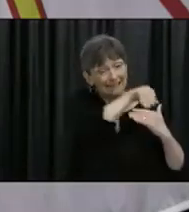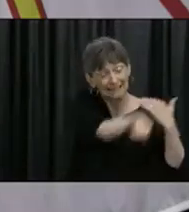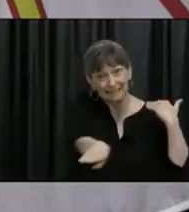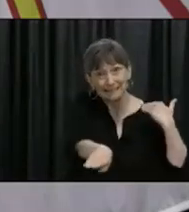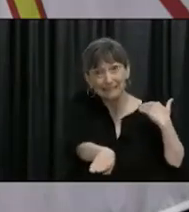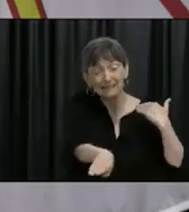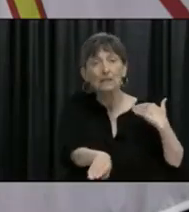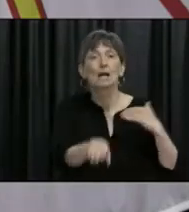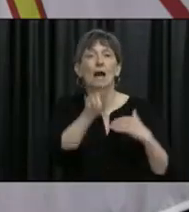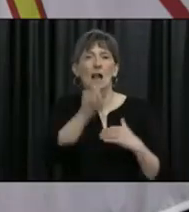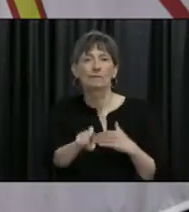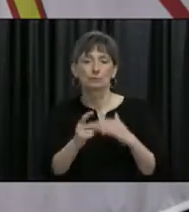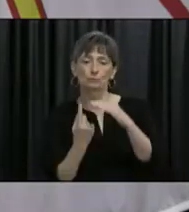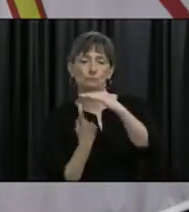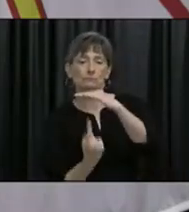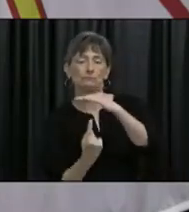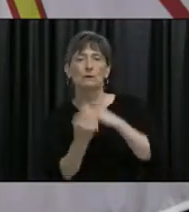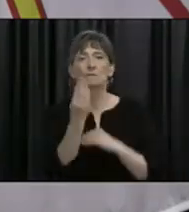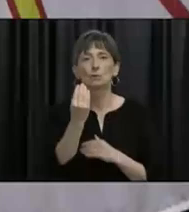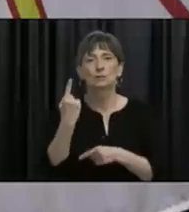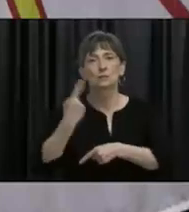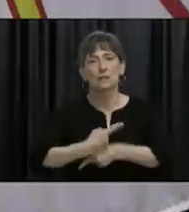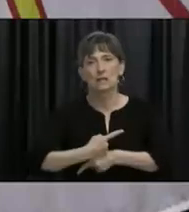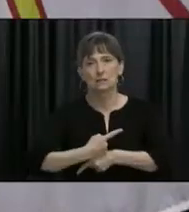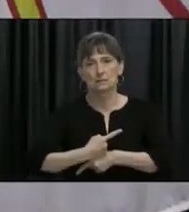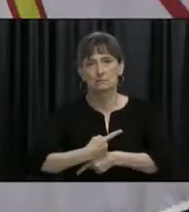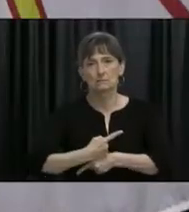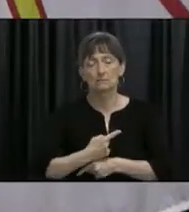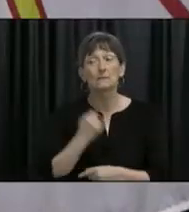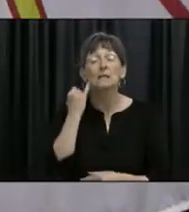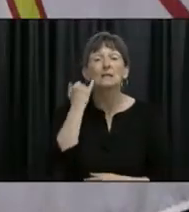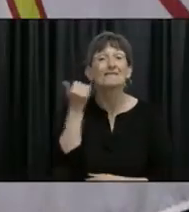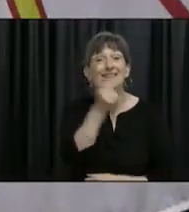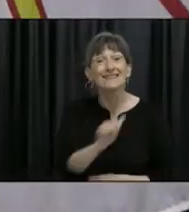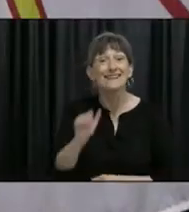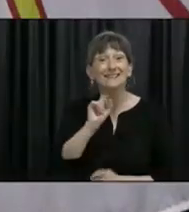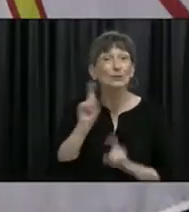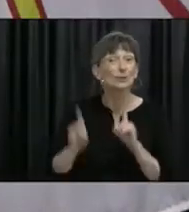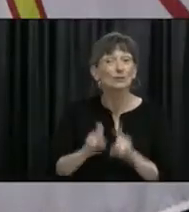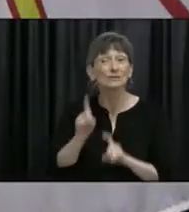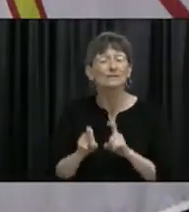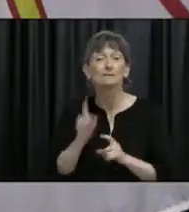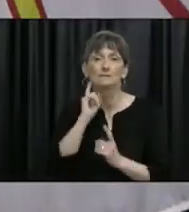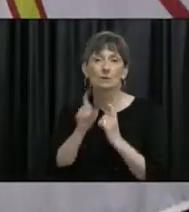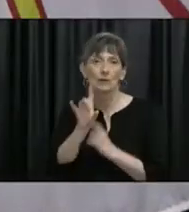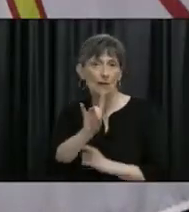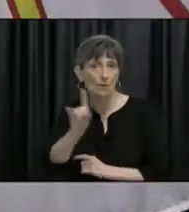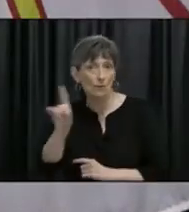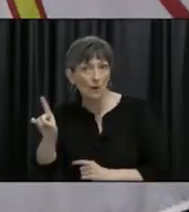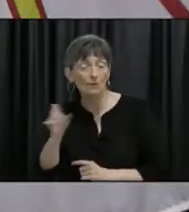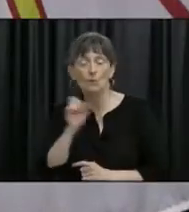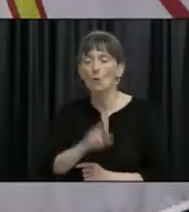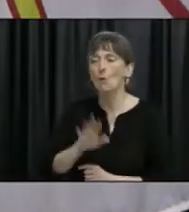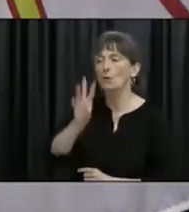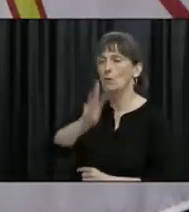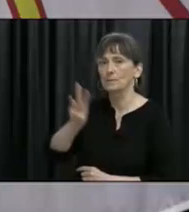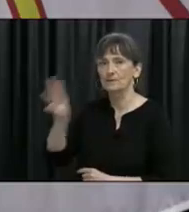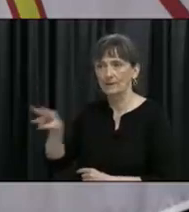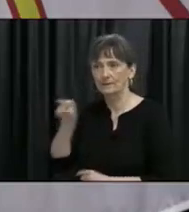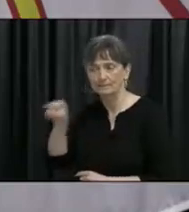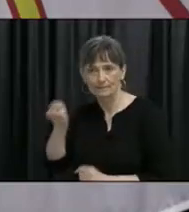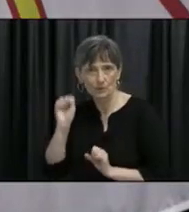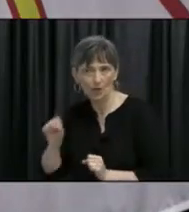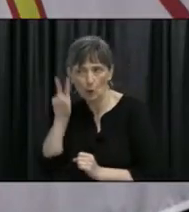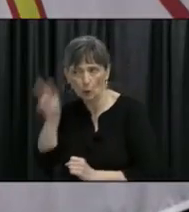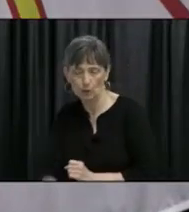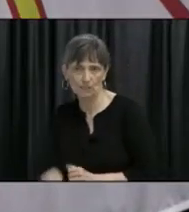and if you have questions in relation to traveling or self-isolation, call 811 or you can go to our COVID website.